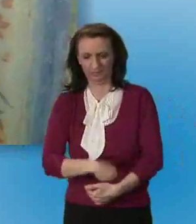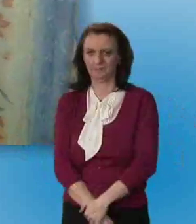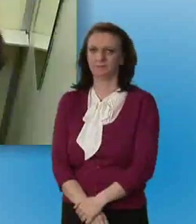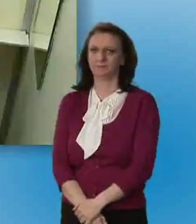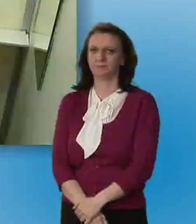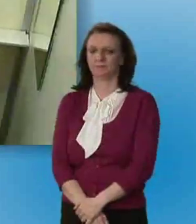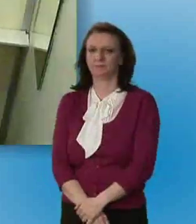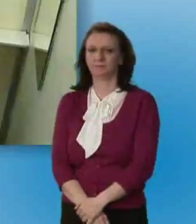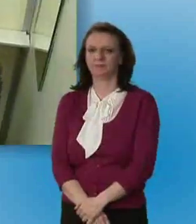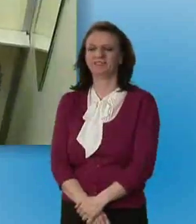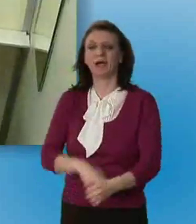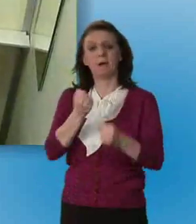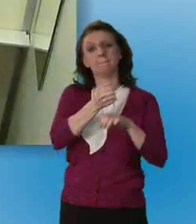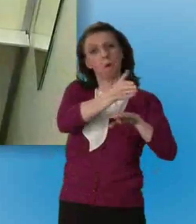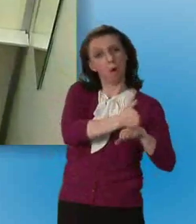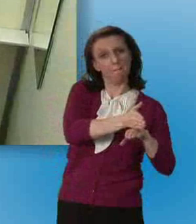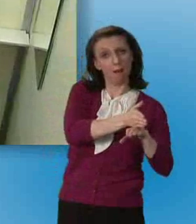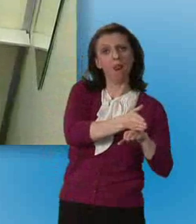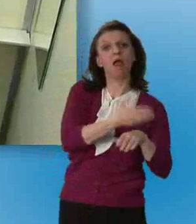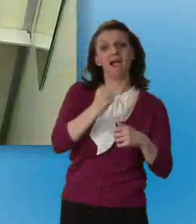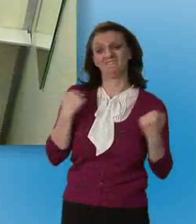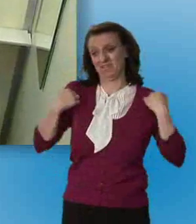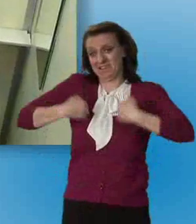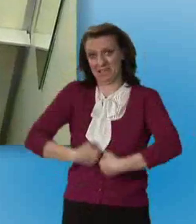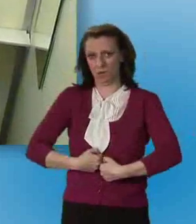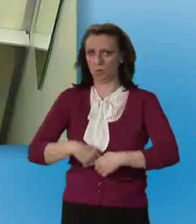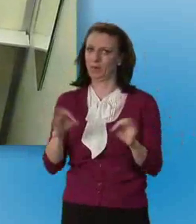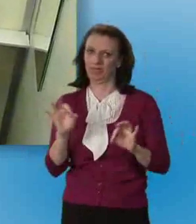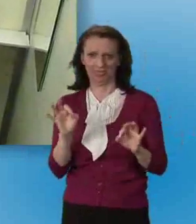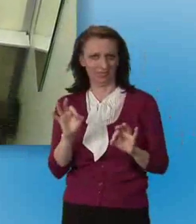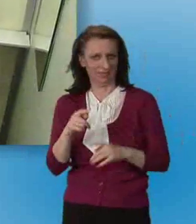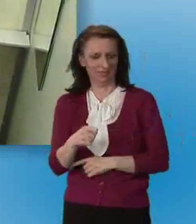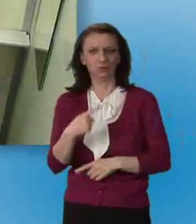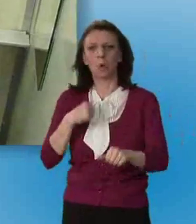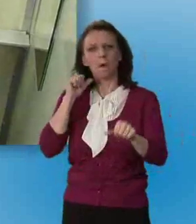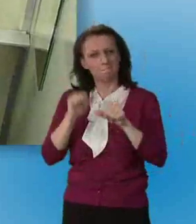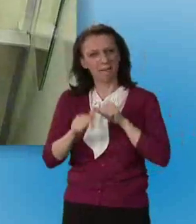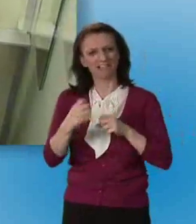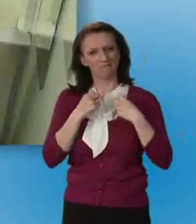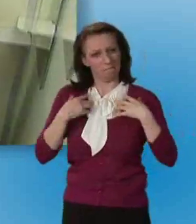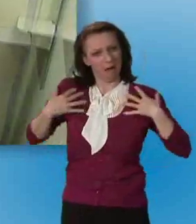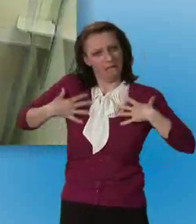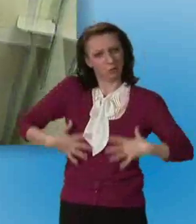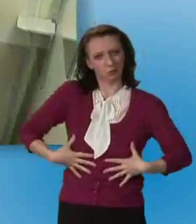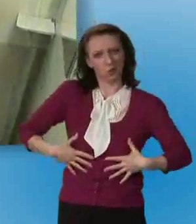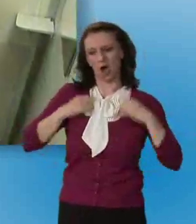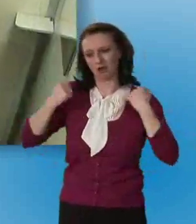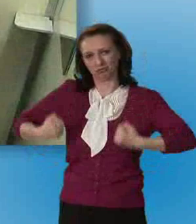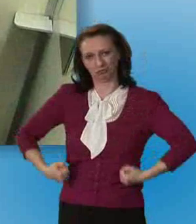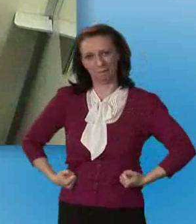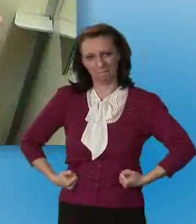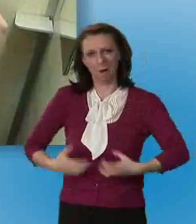Gowns are not available at mobile units so it's always best to wear a blouse or jumper with trousers or a skirt.